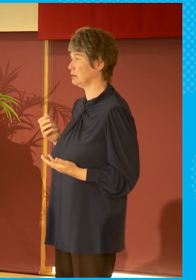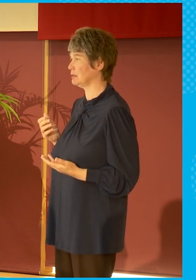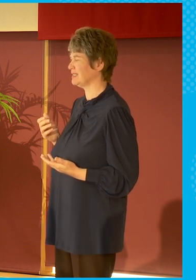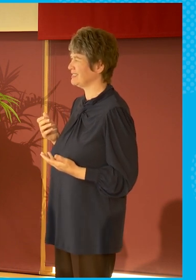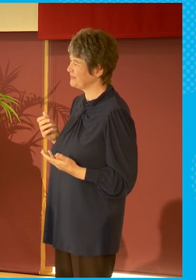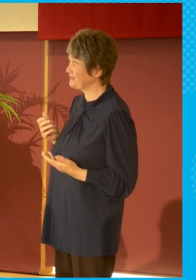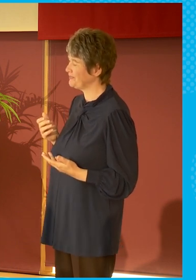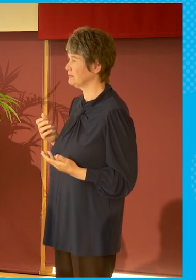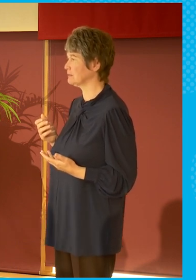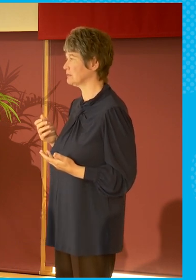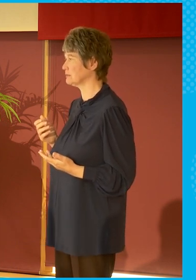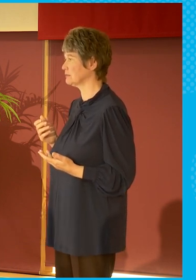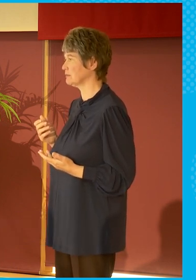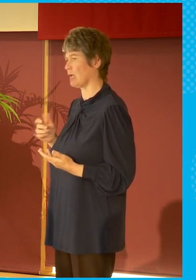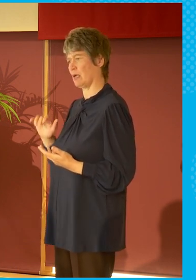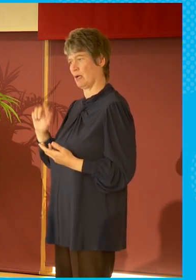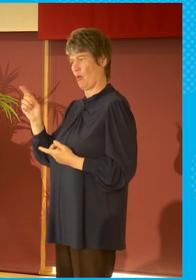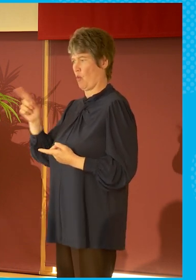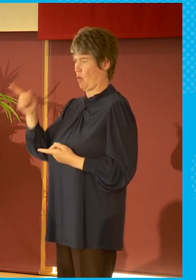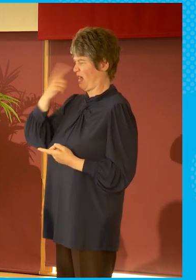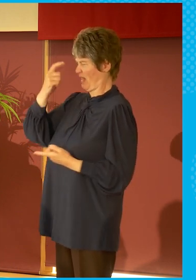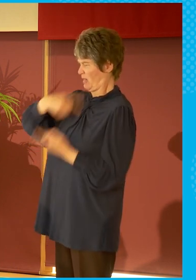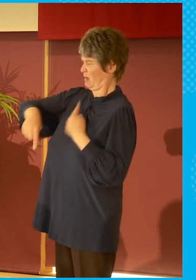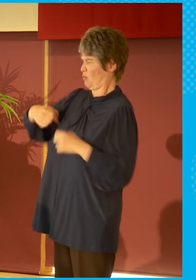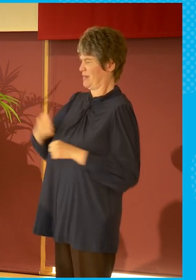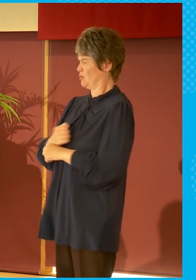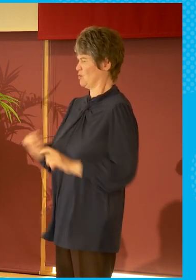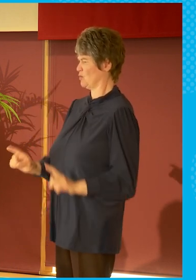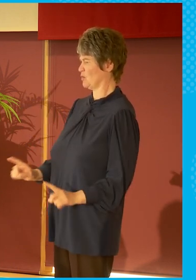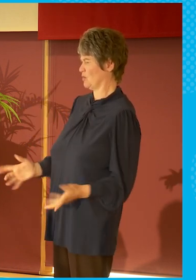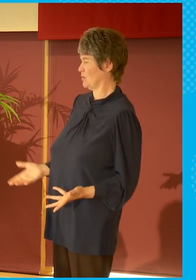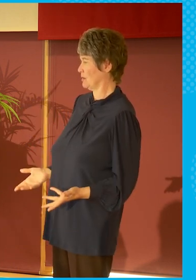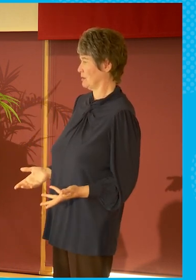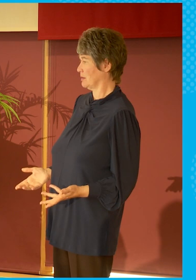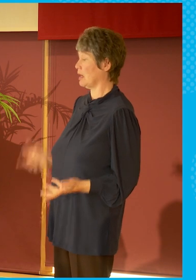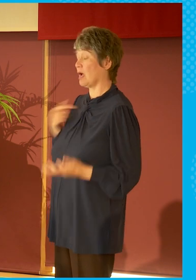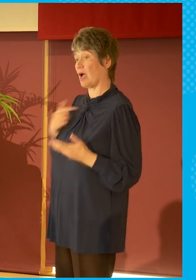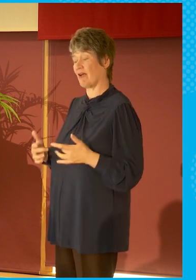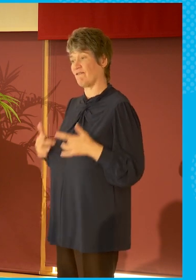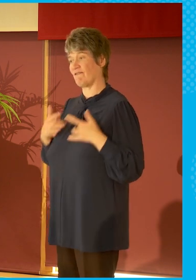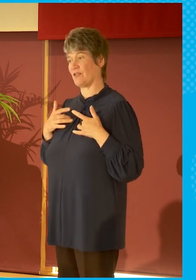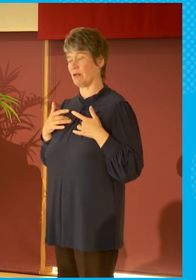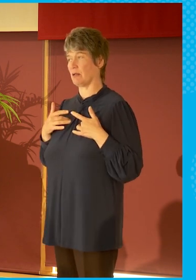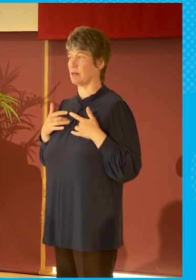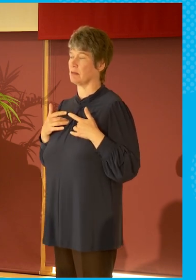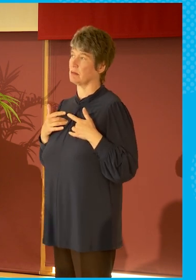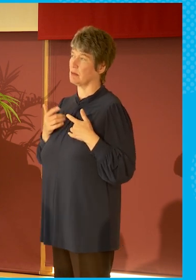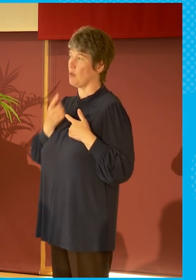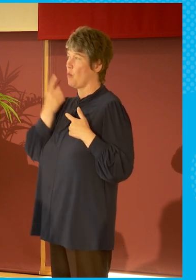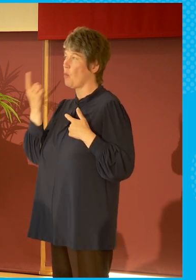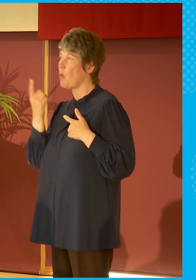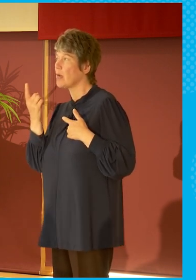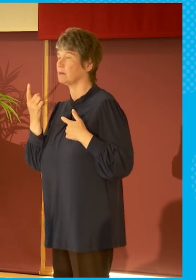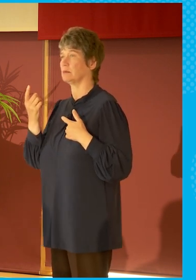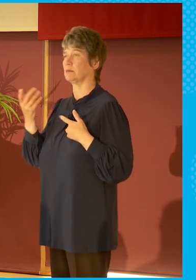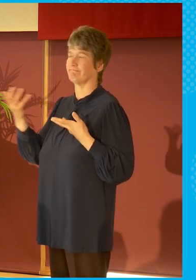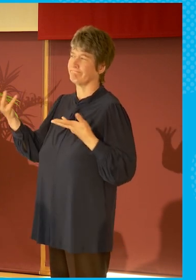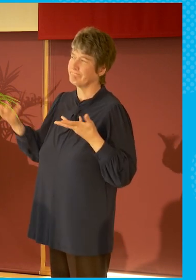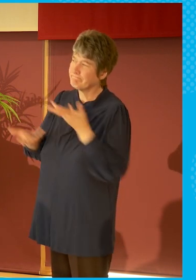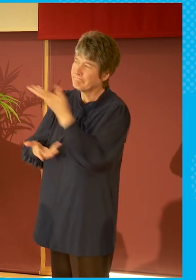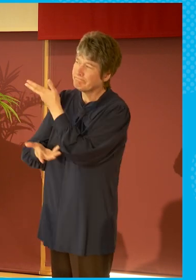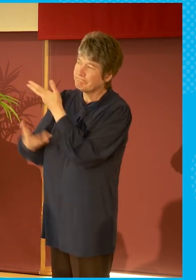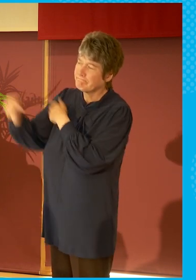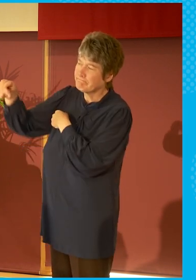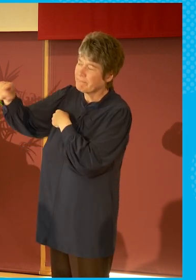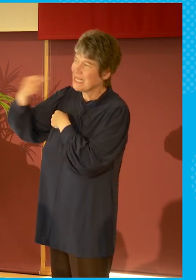What can we do about it? Well, one of the long-standing arguments is that we need